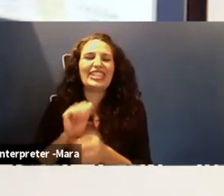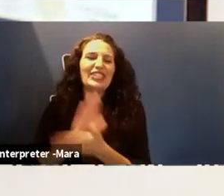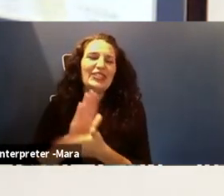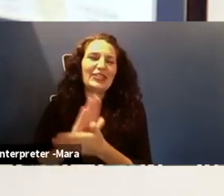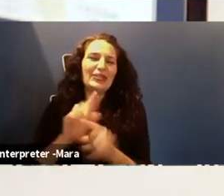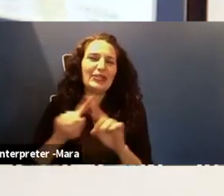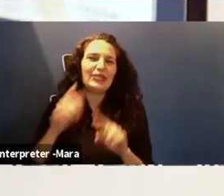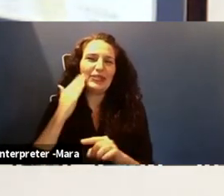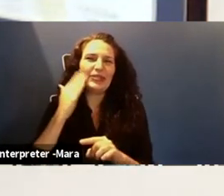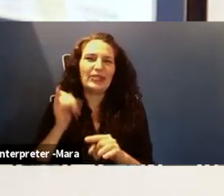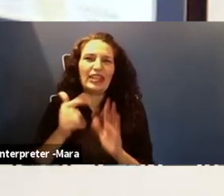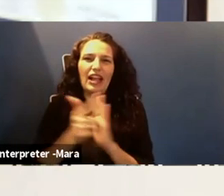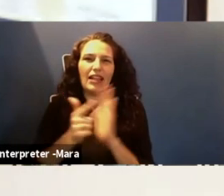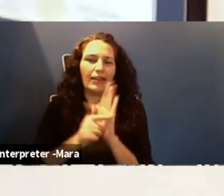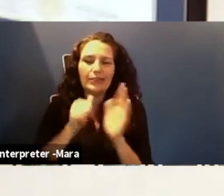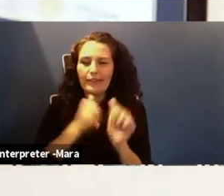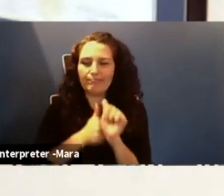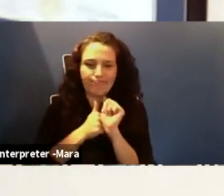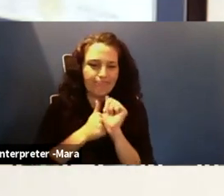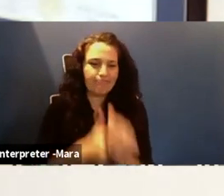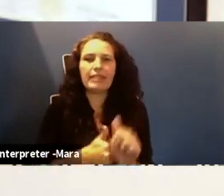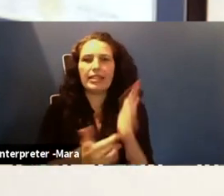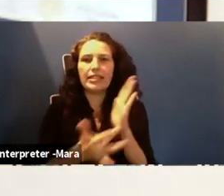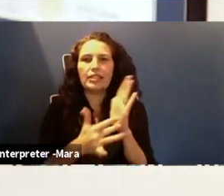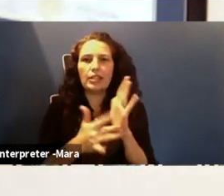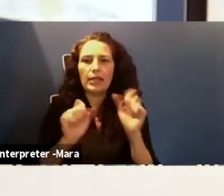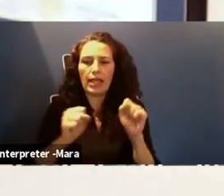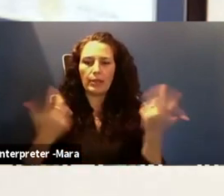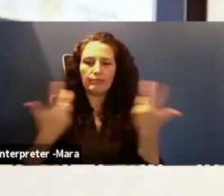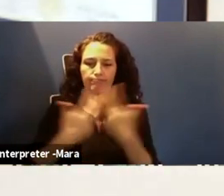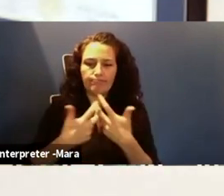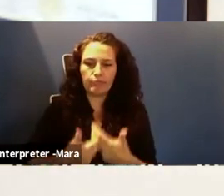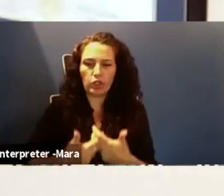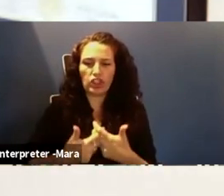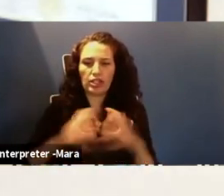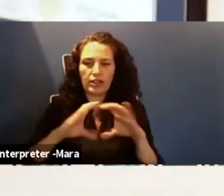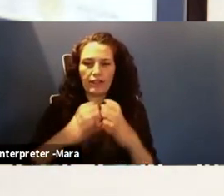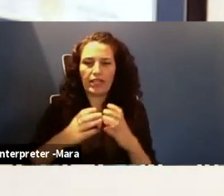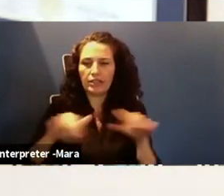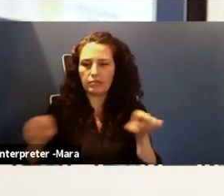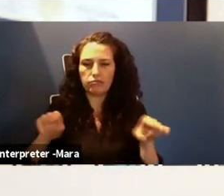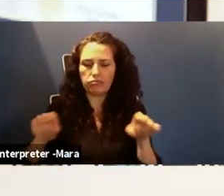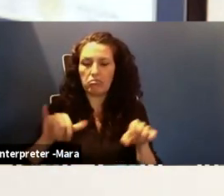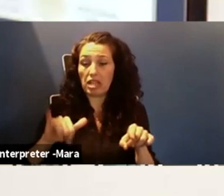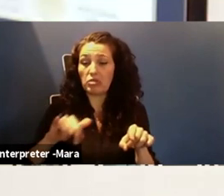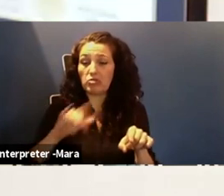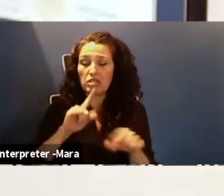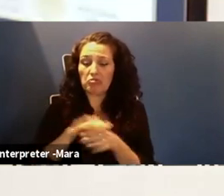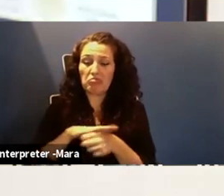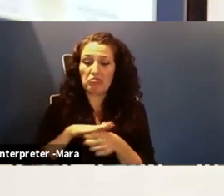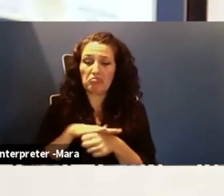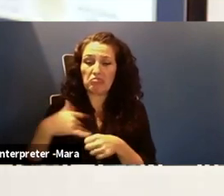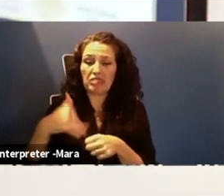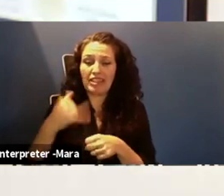the laws have not kept up with technology and just merging those two fields together. That's a very niche area. Um, and if I had the